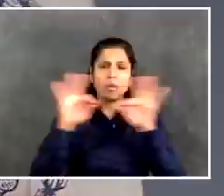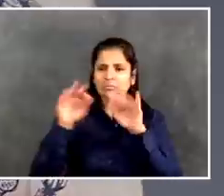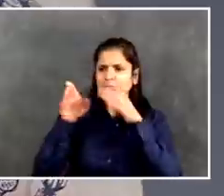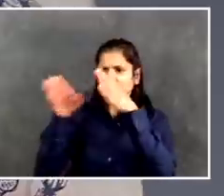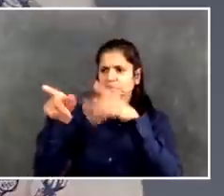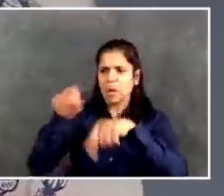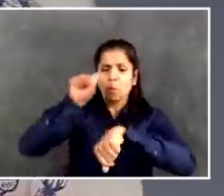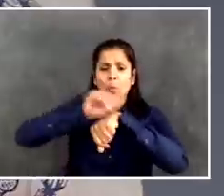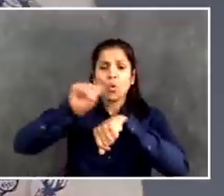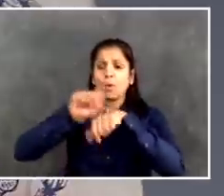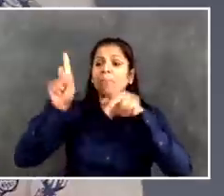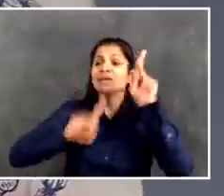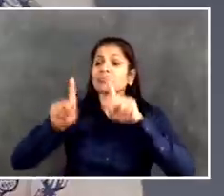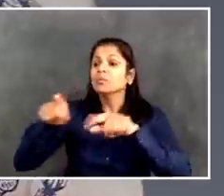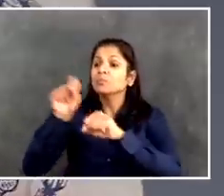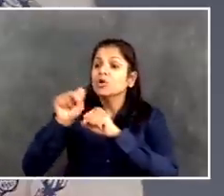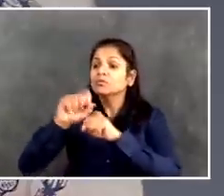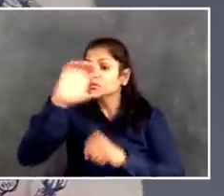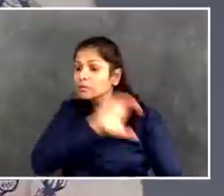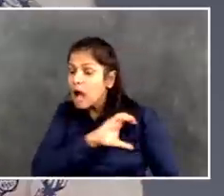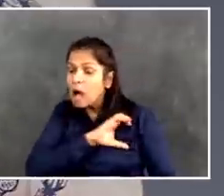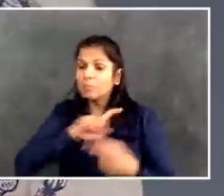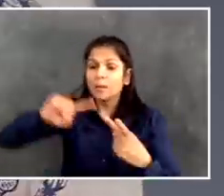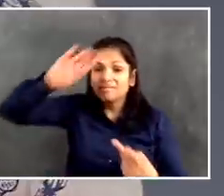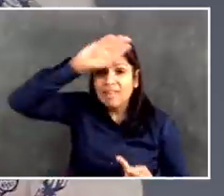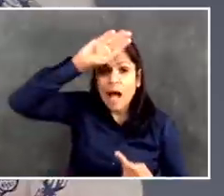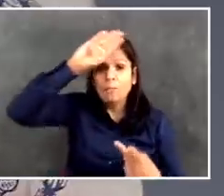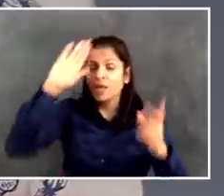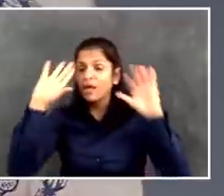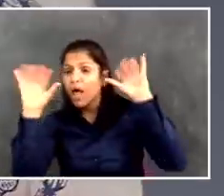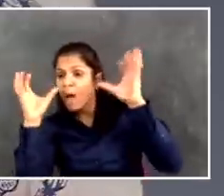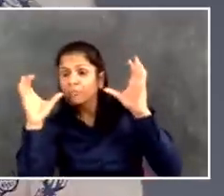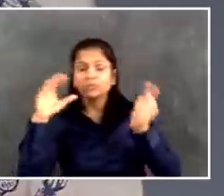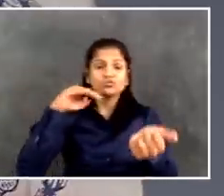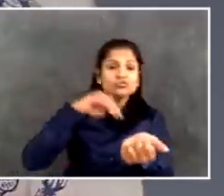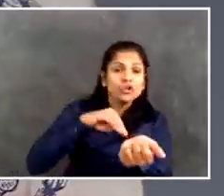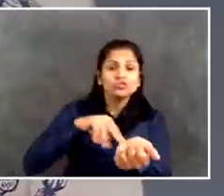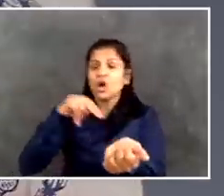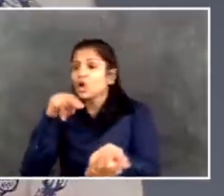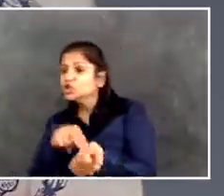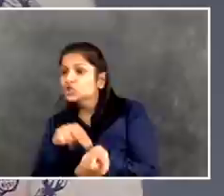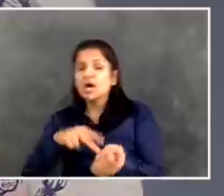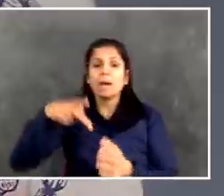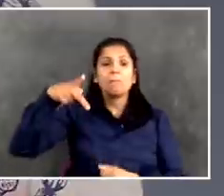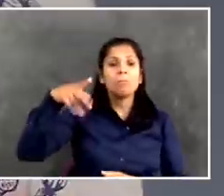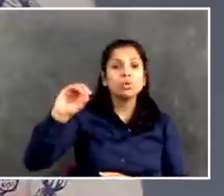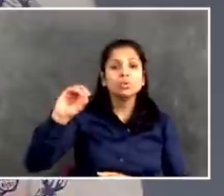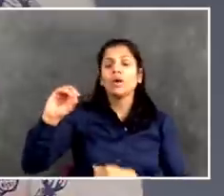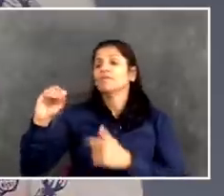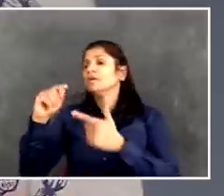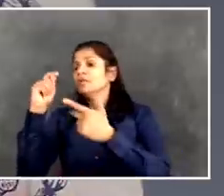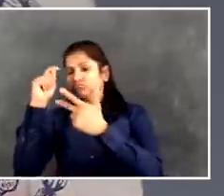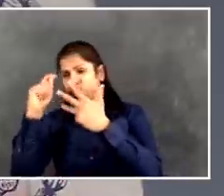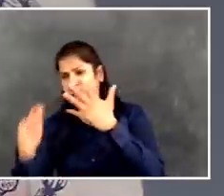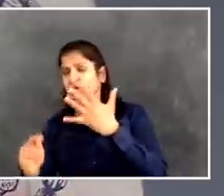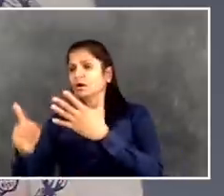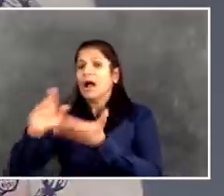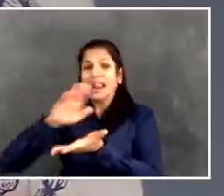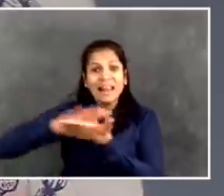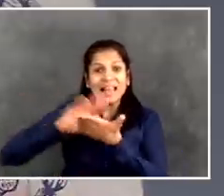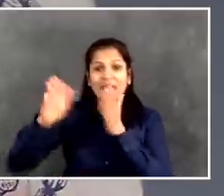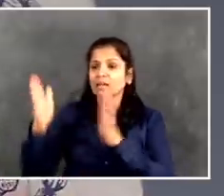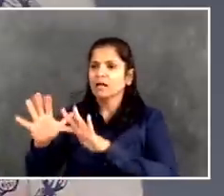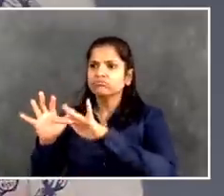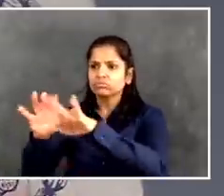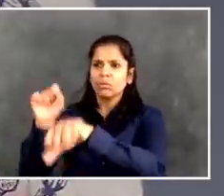say let's start up a summer youth employment program when we didn't even know what the summer would look like or whether there'd be employers to receive those kids and whether